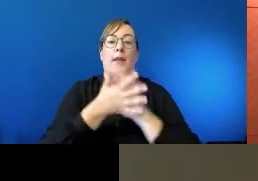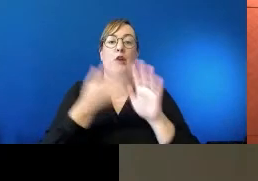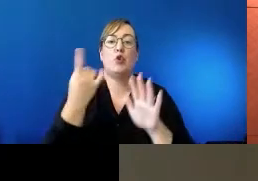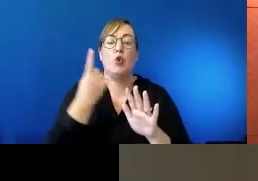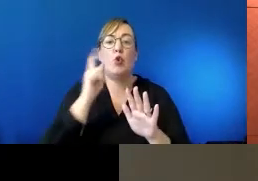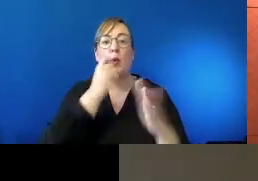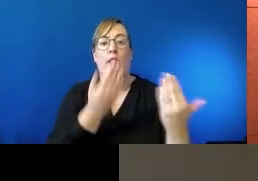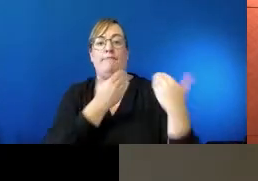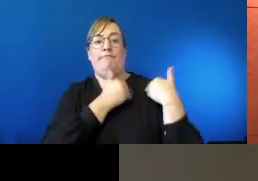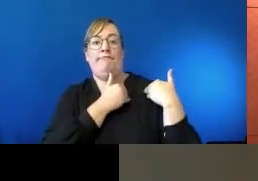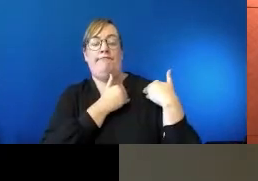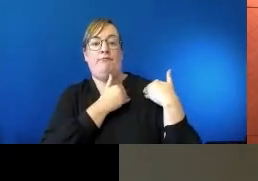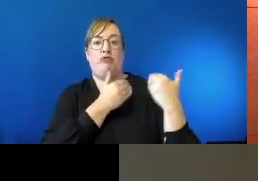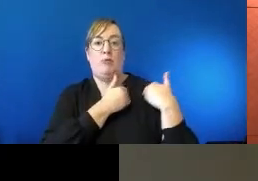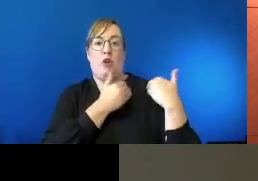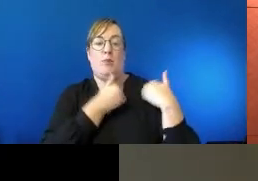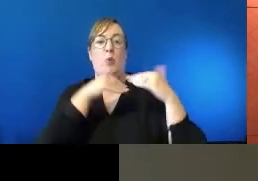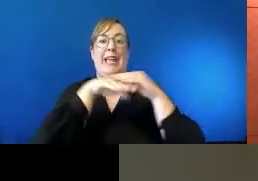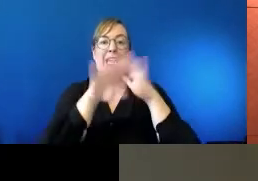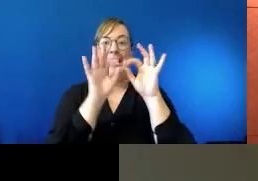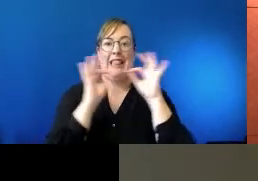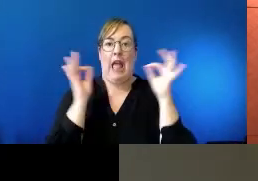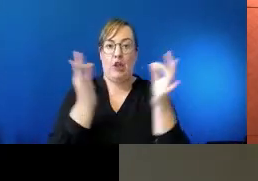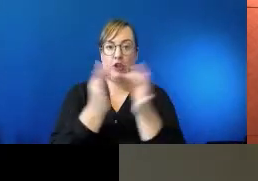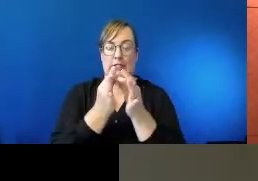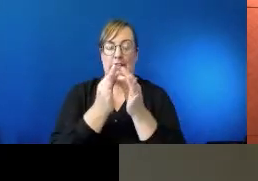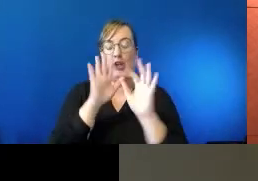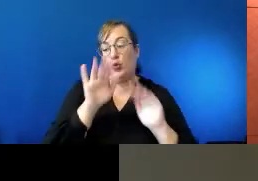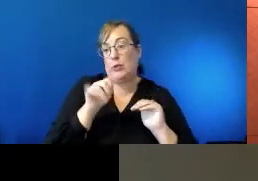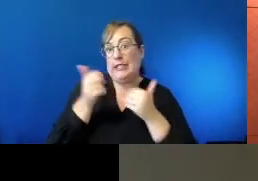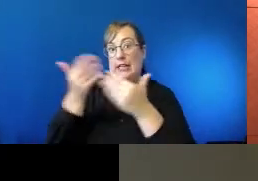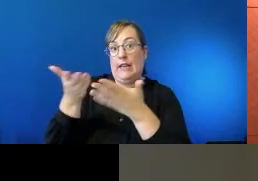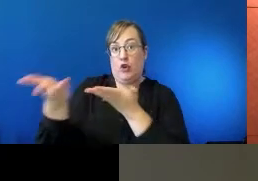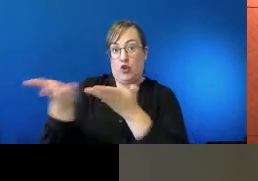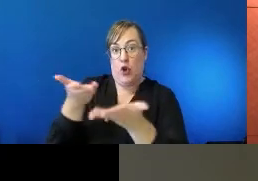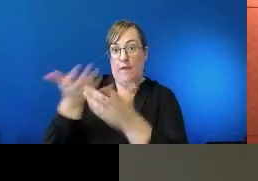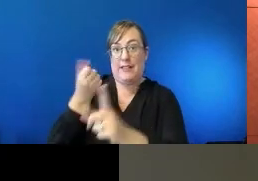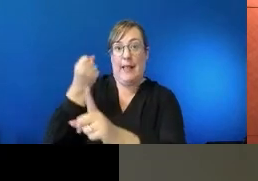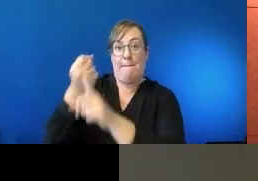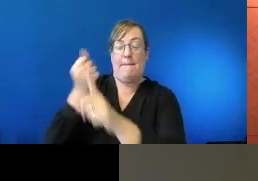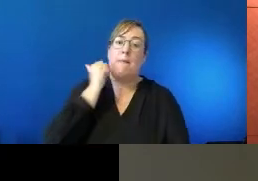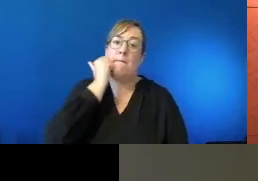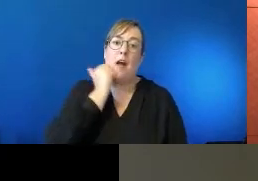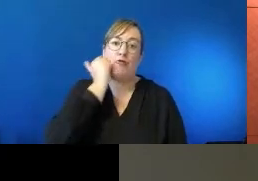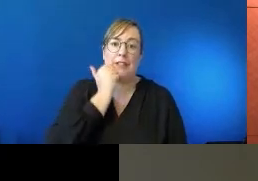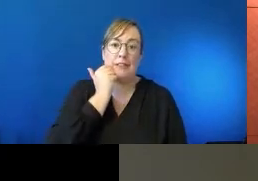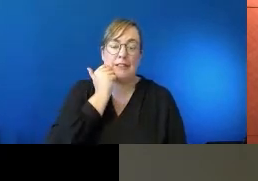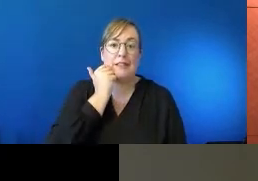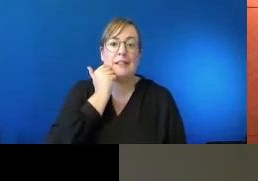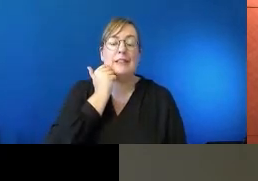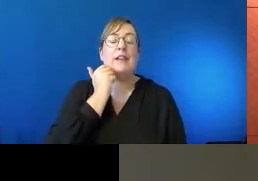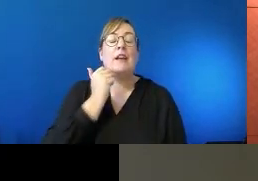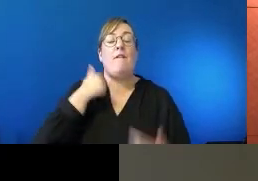within crown agencies, to the delivery of services that impact Māori to Māori. To our